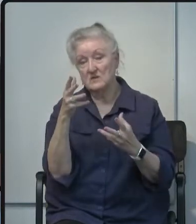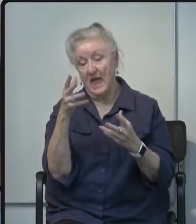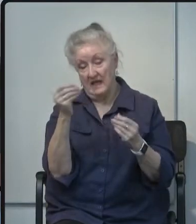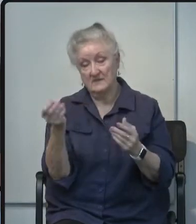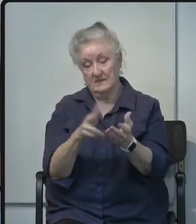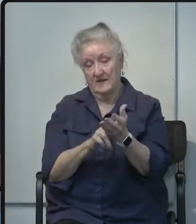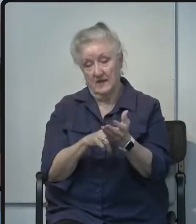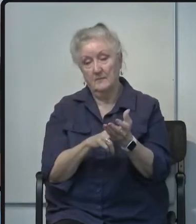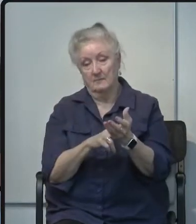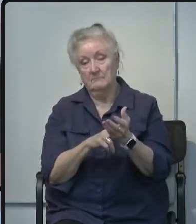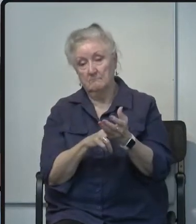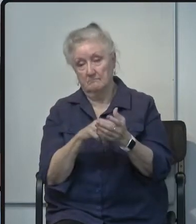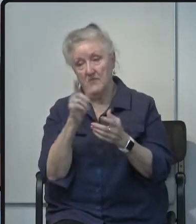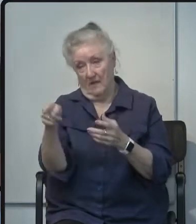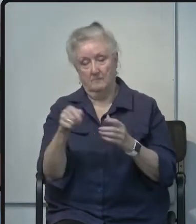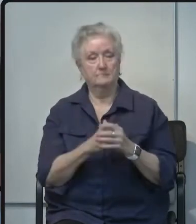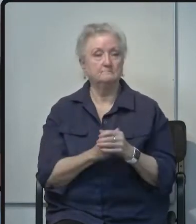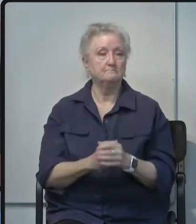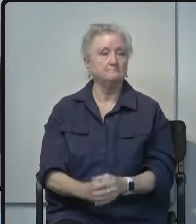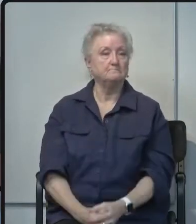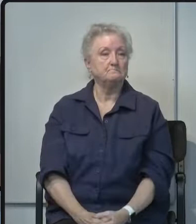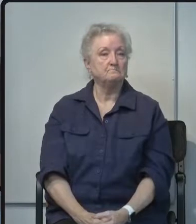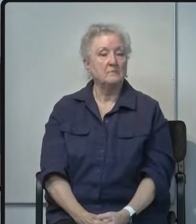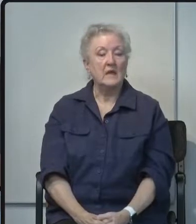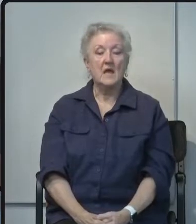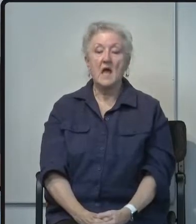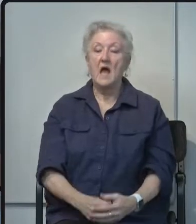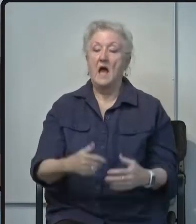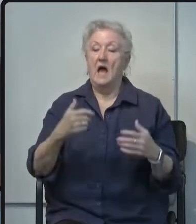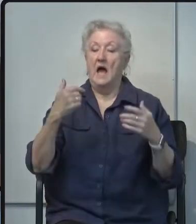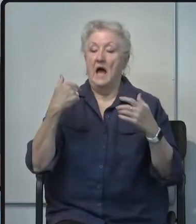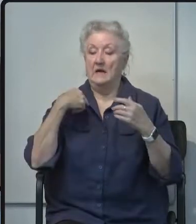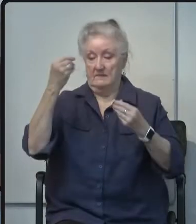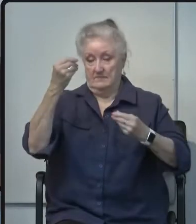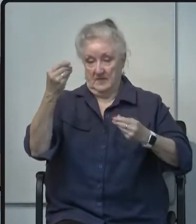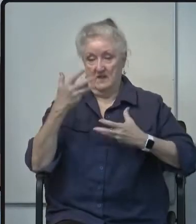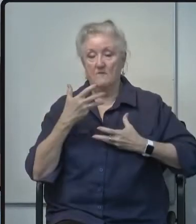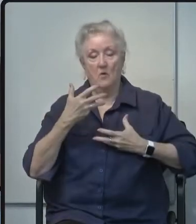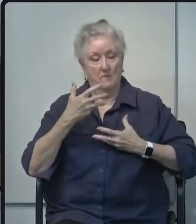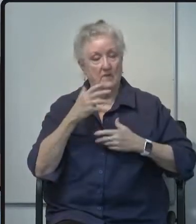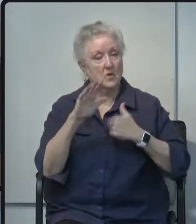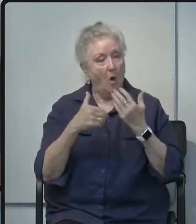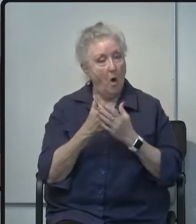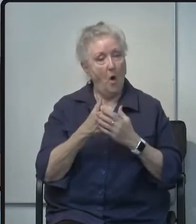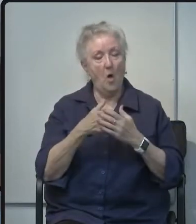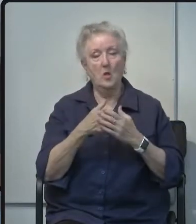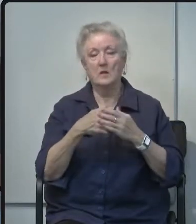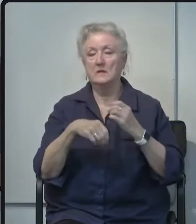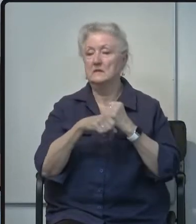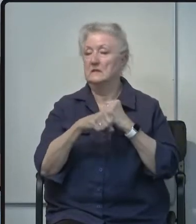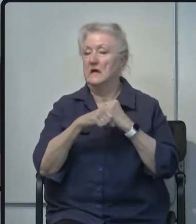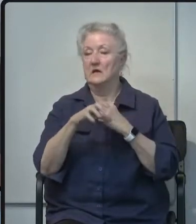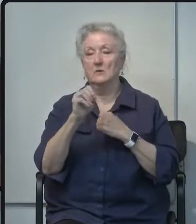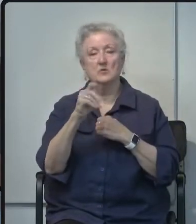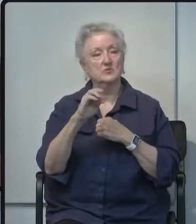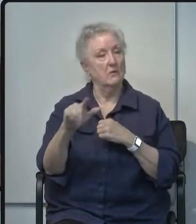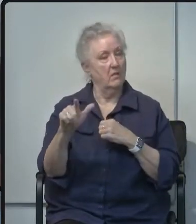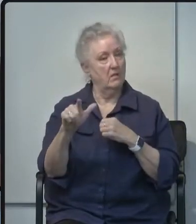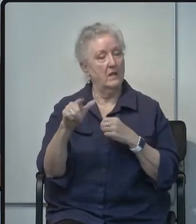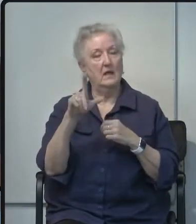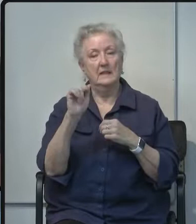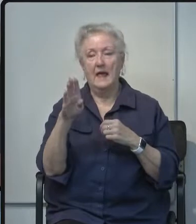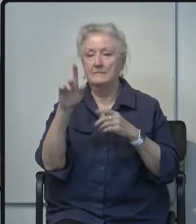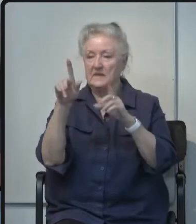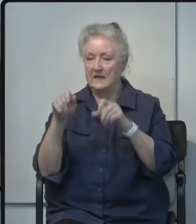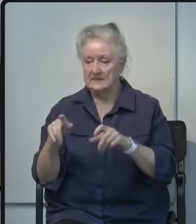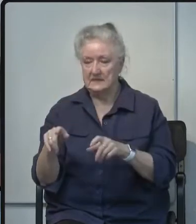I have been informed that all commercial lab testing sites quest